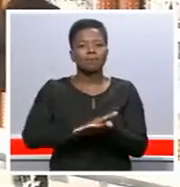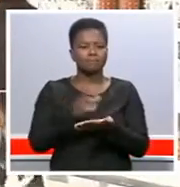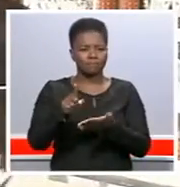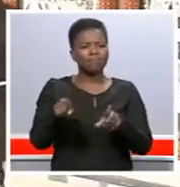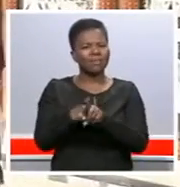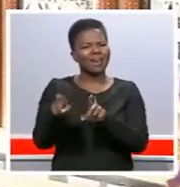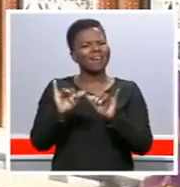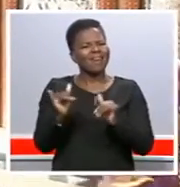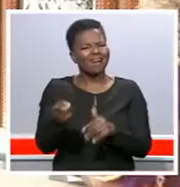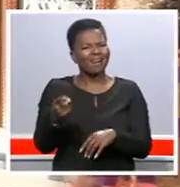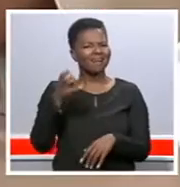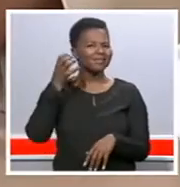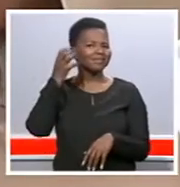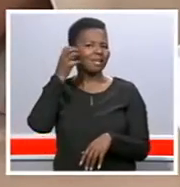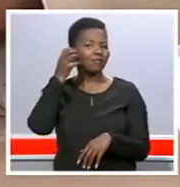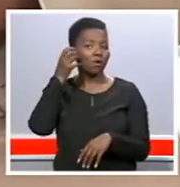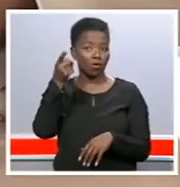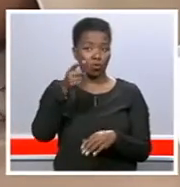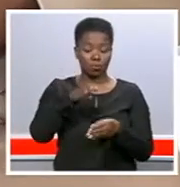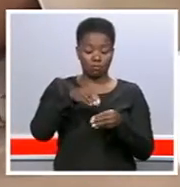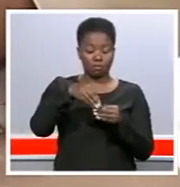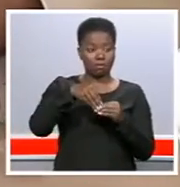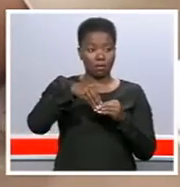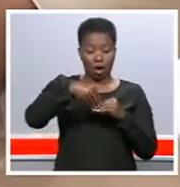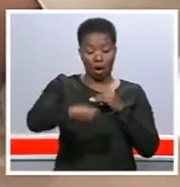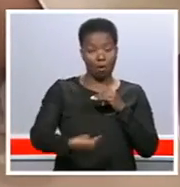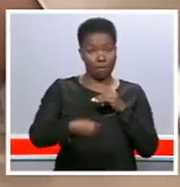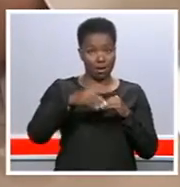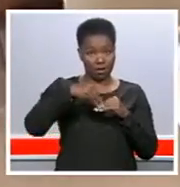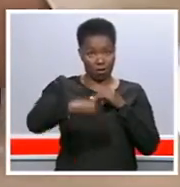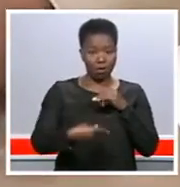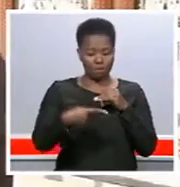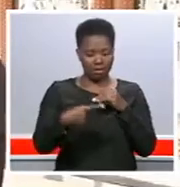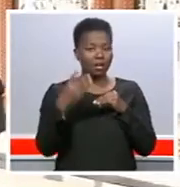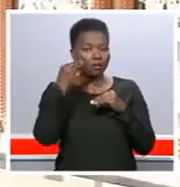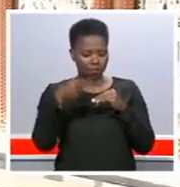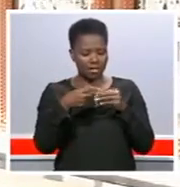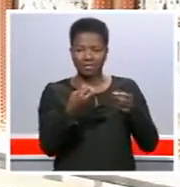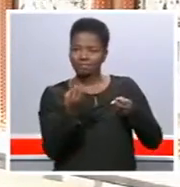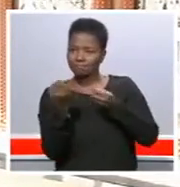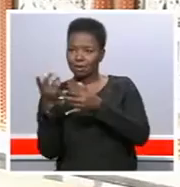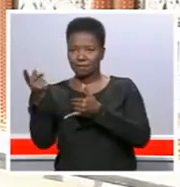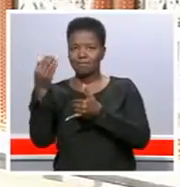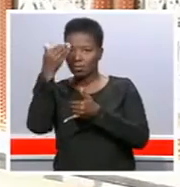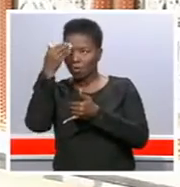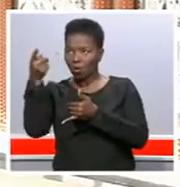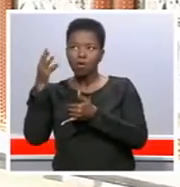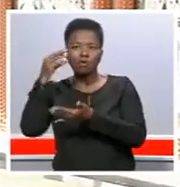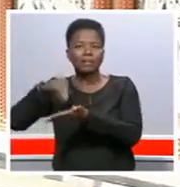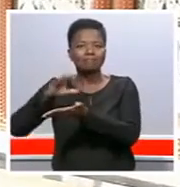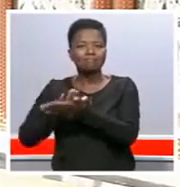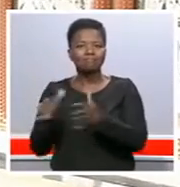technology, so when the device is opened, it relays information to a server where patient details are stored.